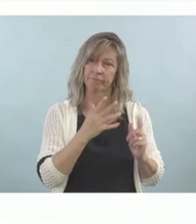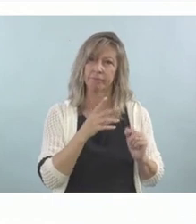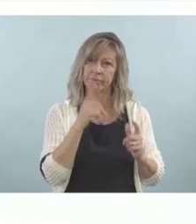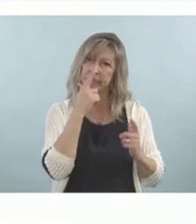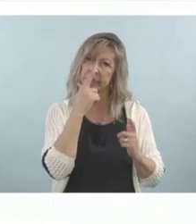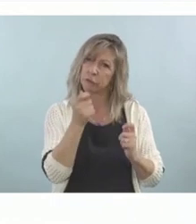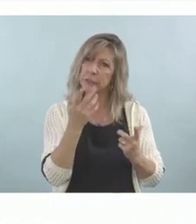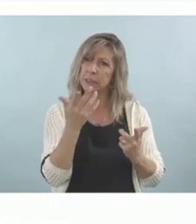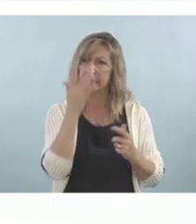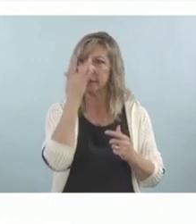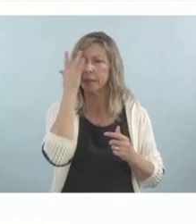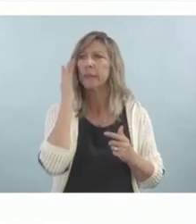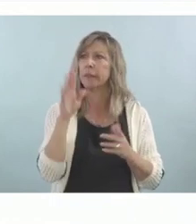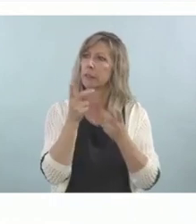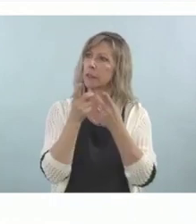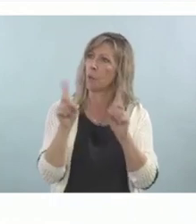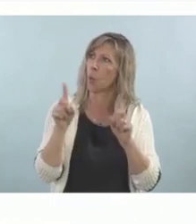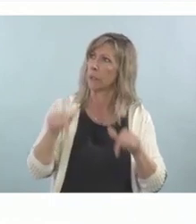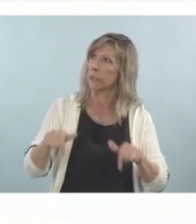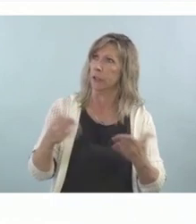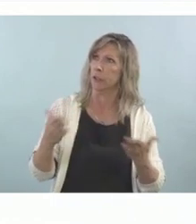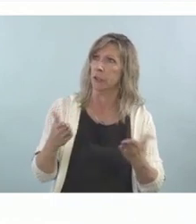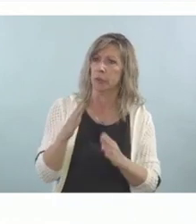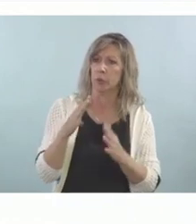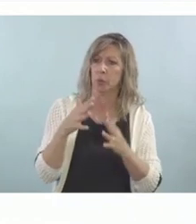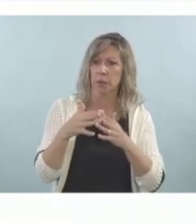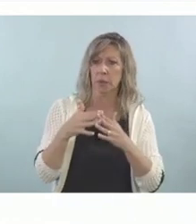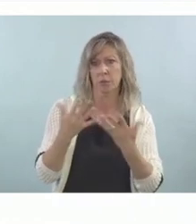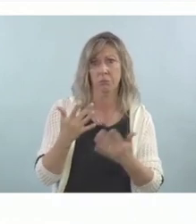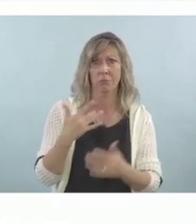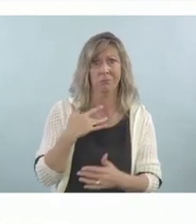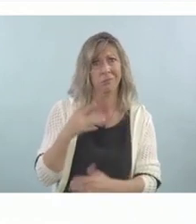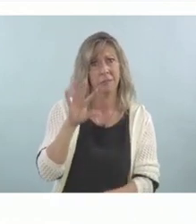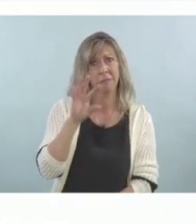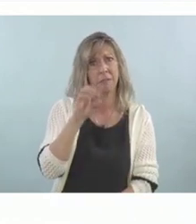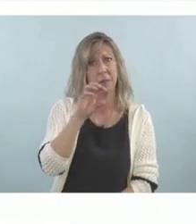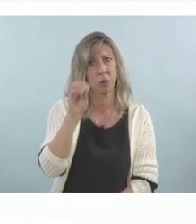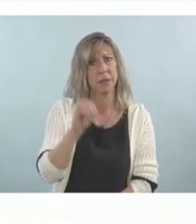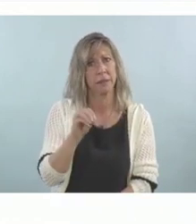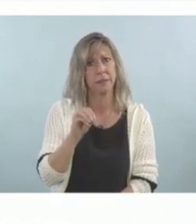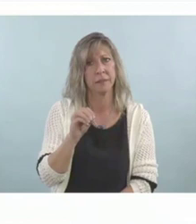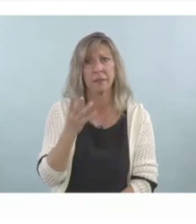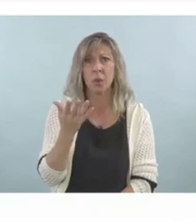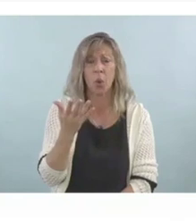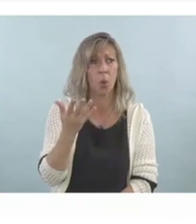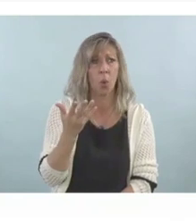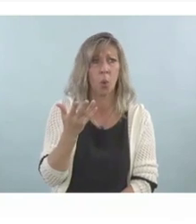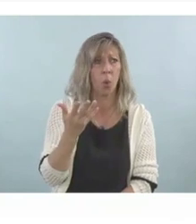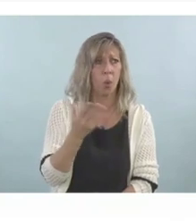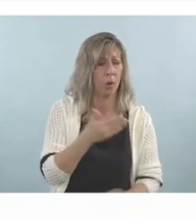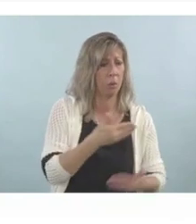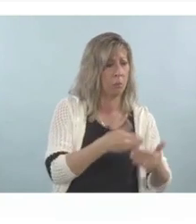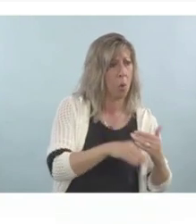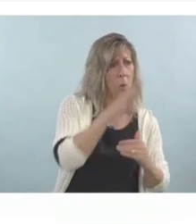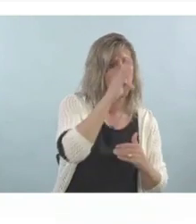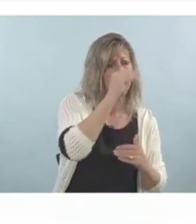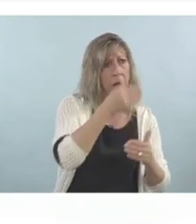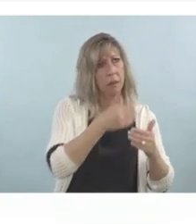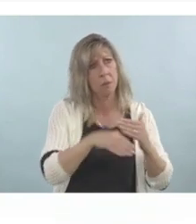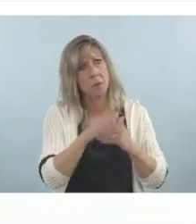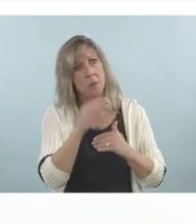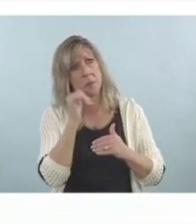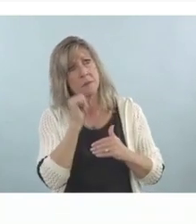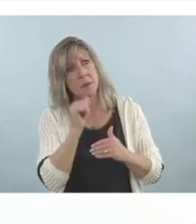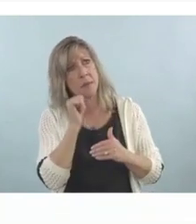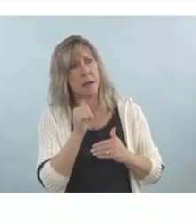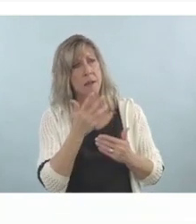States are at about 50%. So it doesn't, you know, whether the parents have a male or a female child, the divorce rates are going to be about